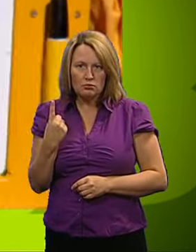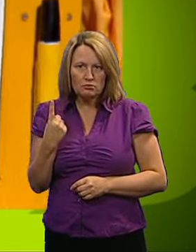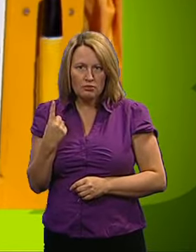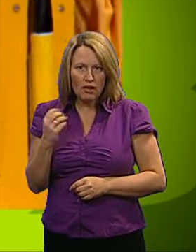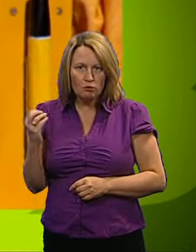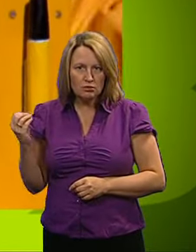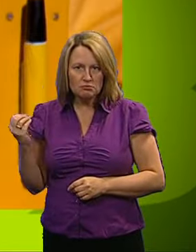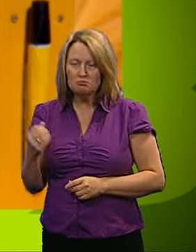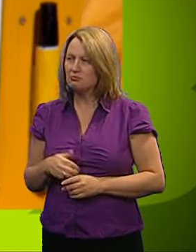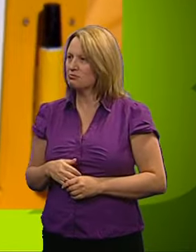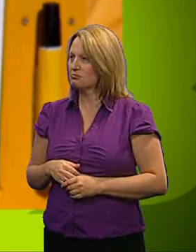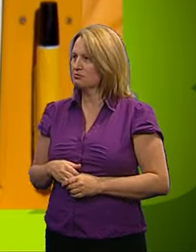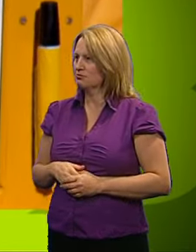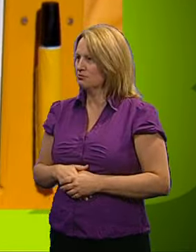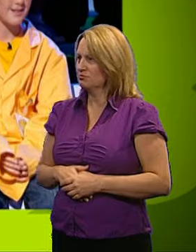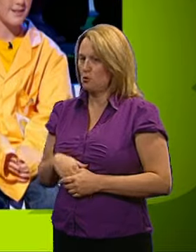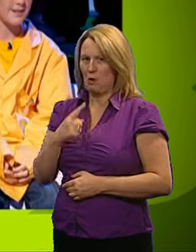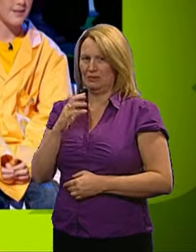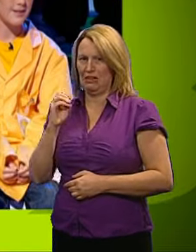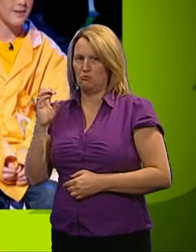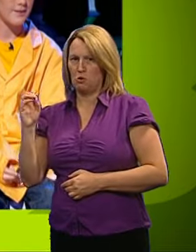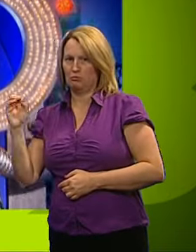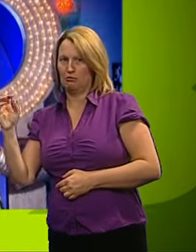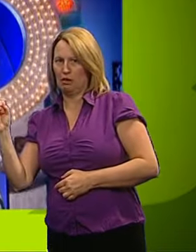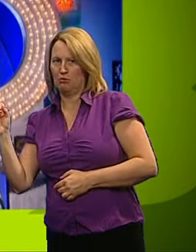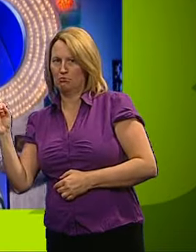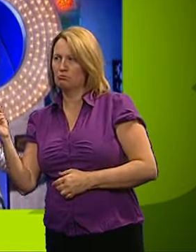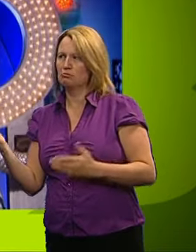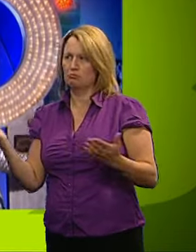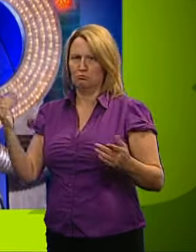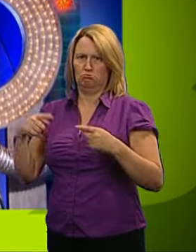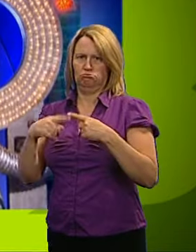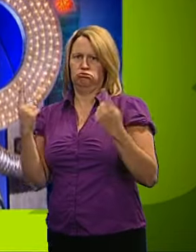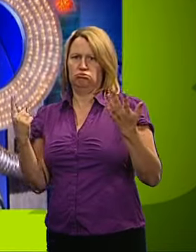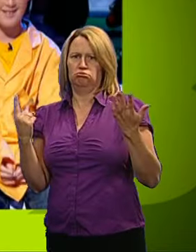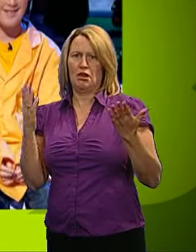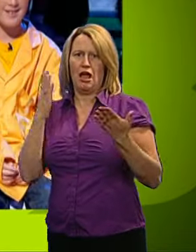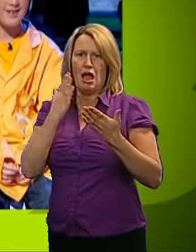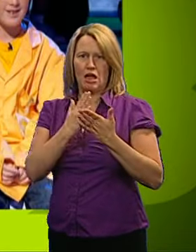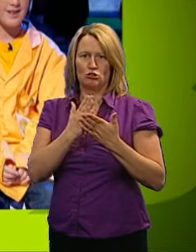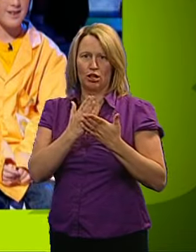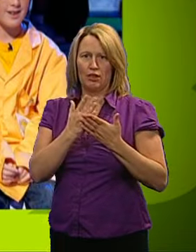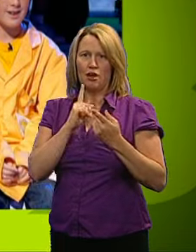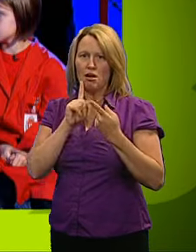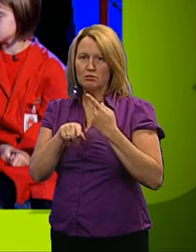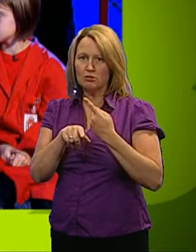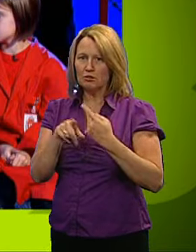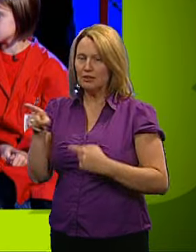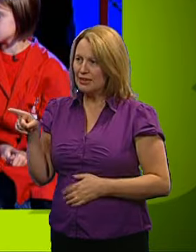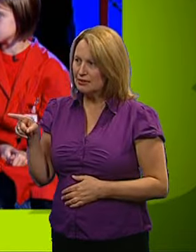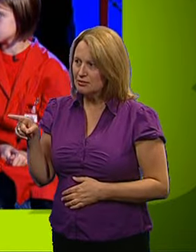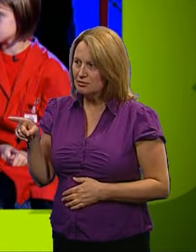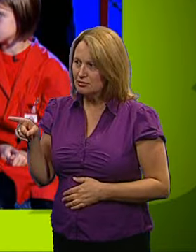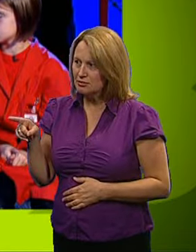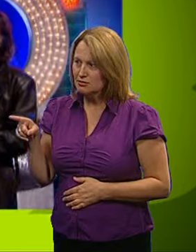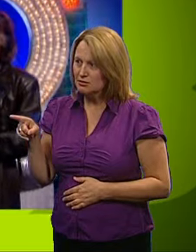zeros. OK, that's... Some difference in your answers there. The actual answer is a Google is a